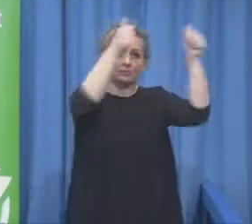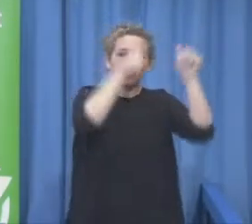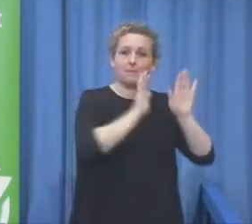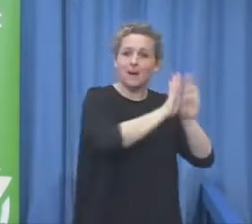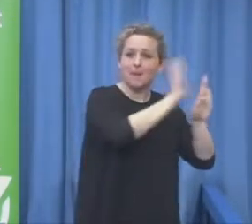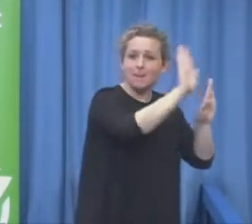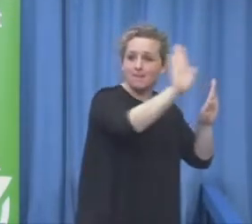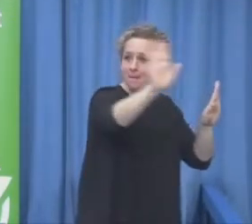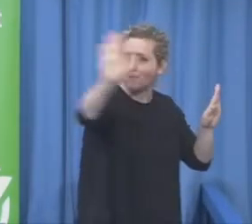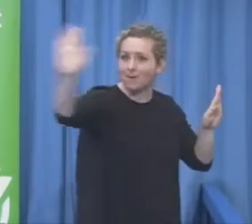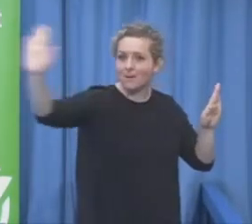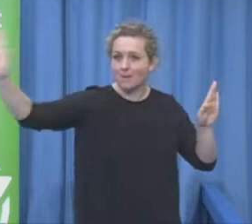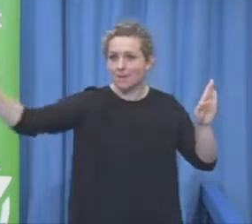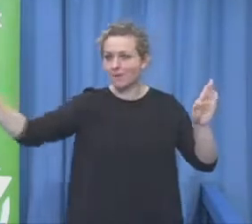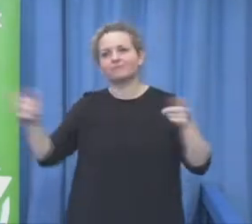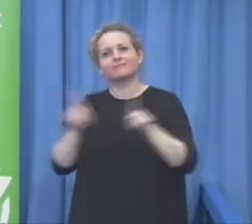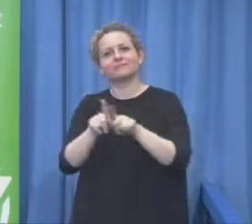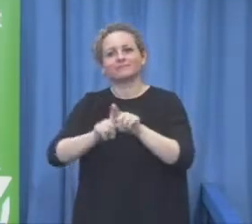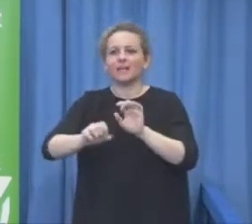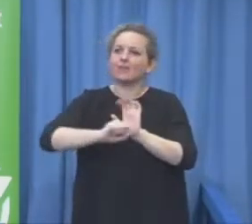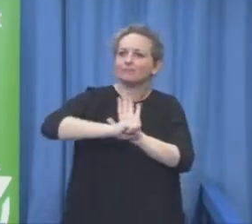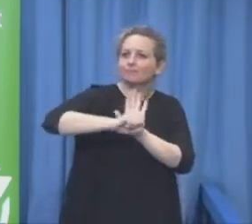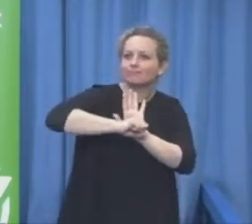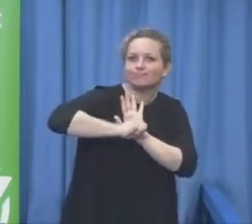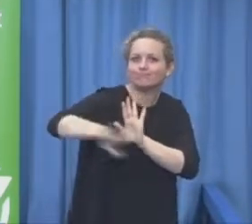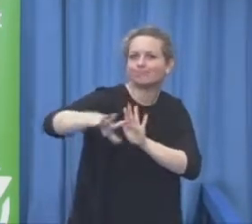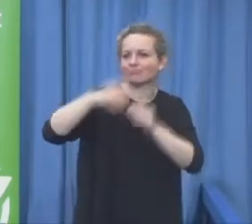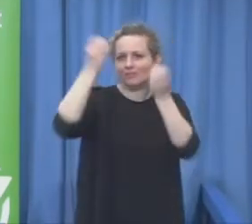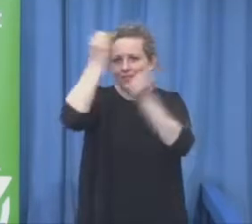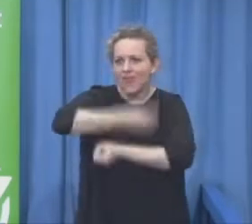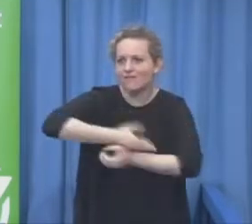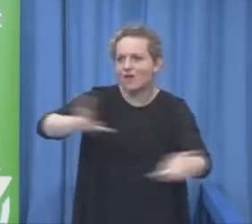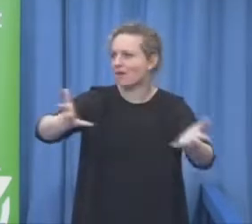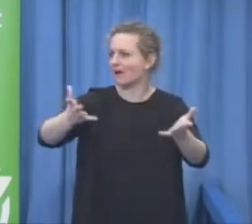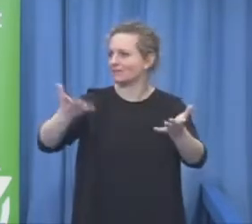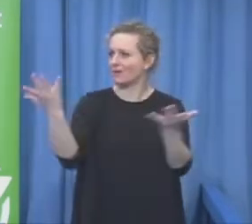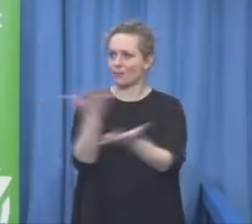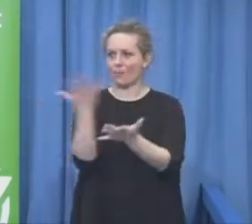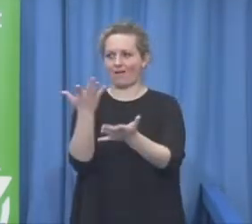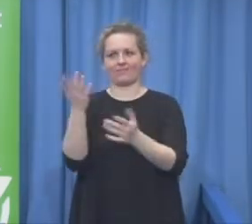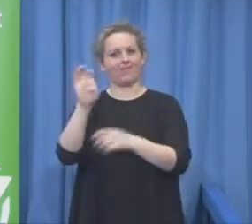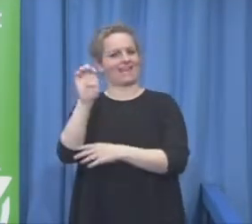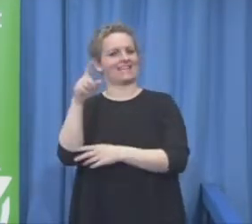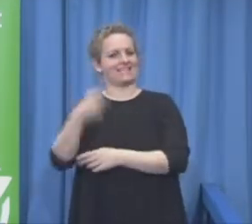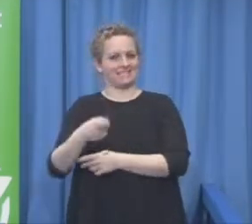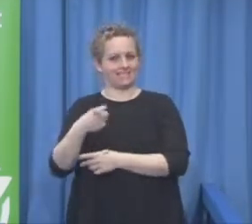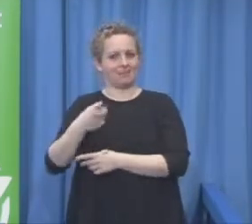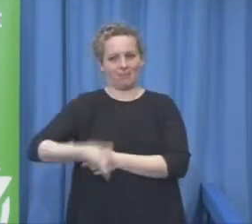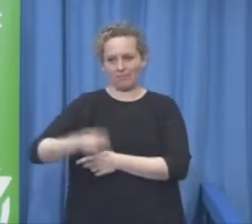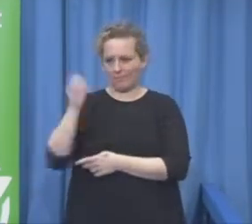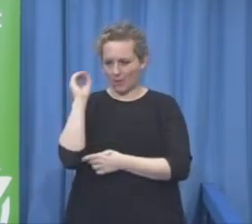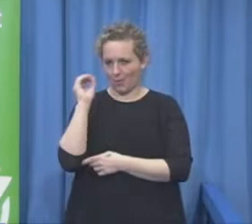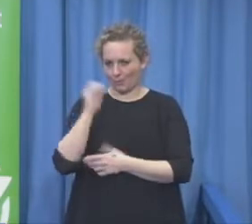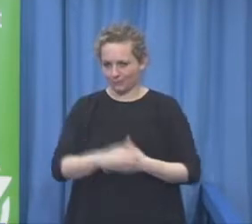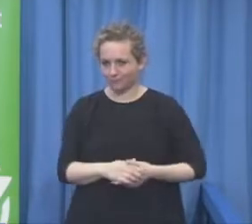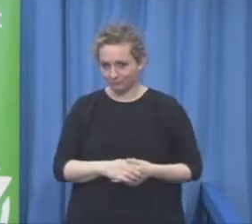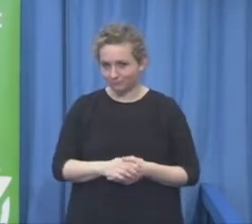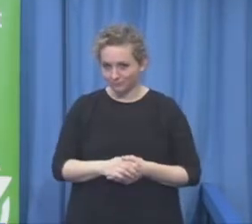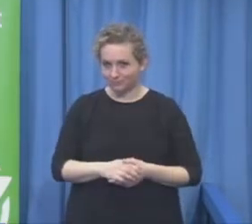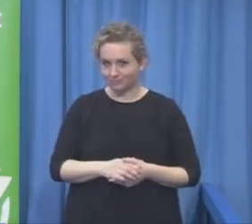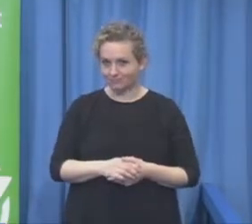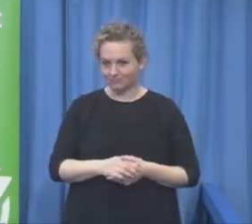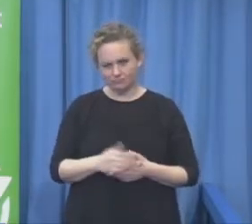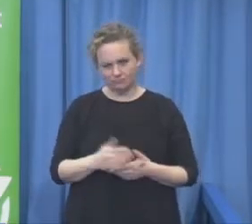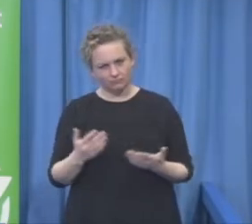I was born in the 60s our future was like that analog you know like a superman